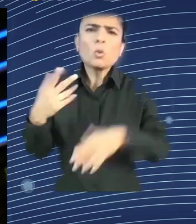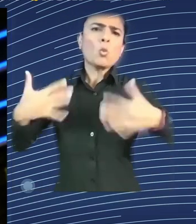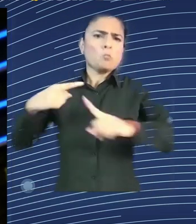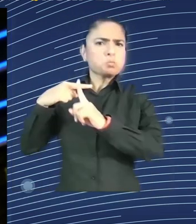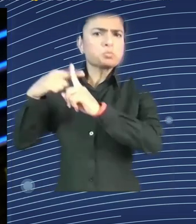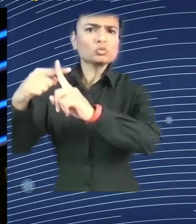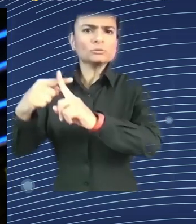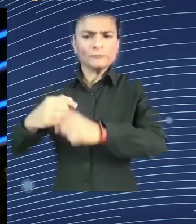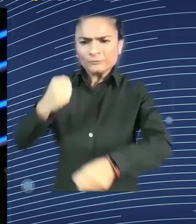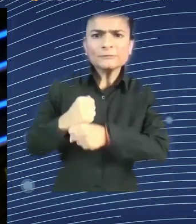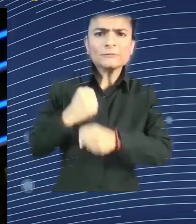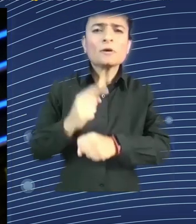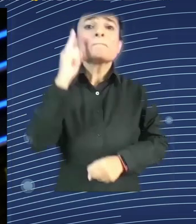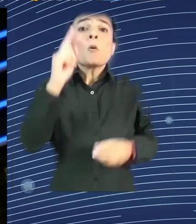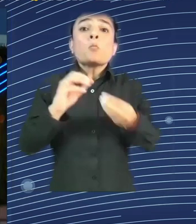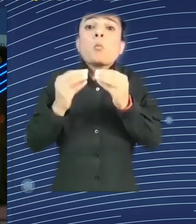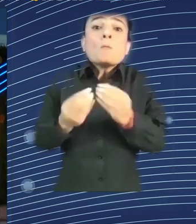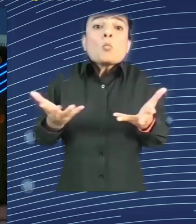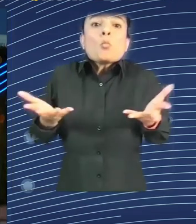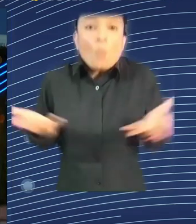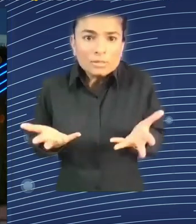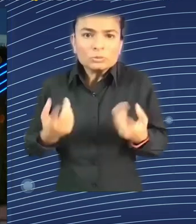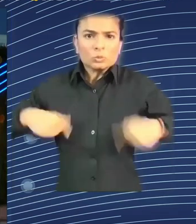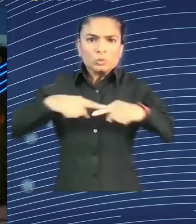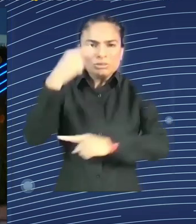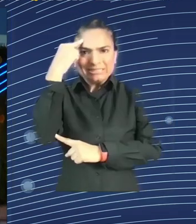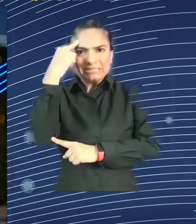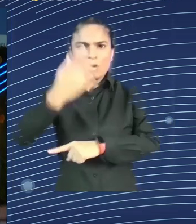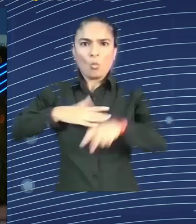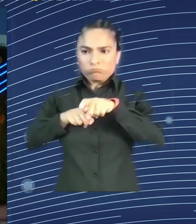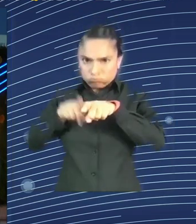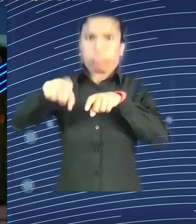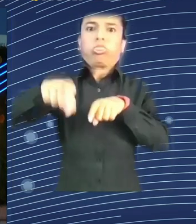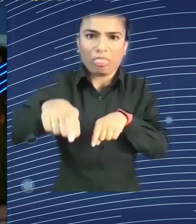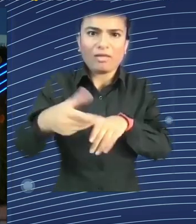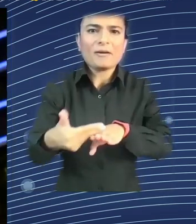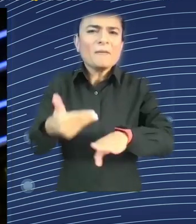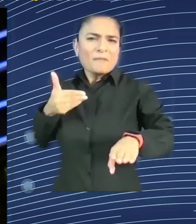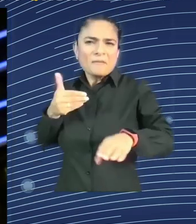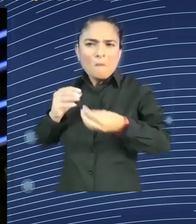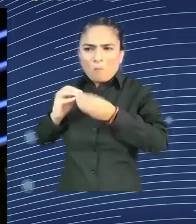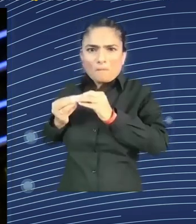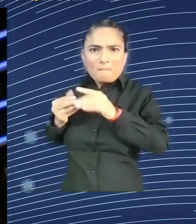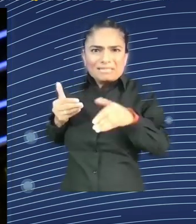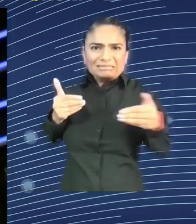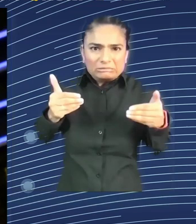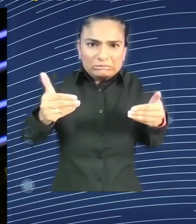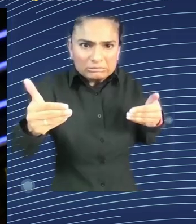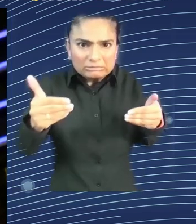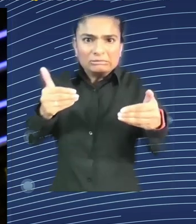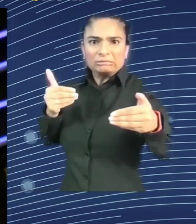regulating digitization. So for example, on AI, we come with an AI Act because we see possible risks ahead.